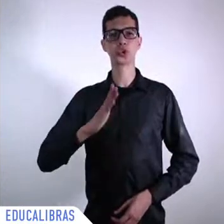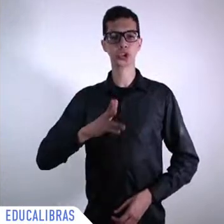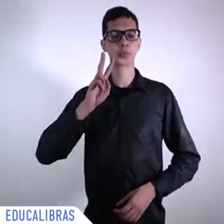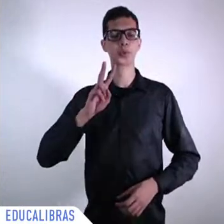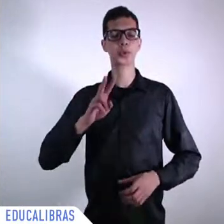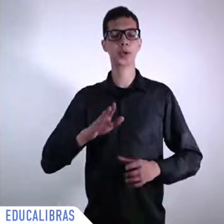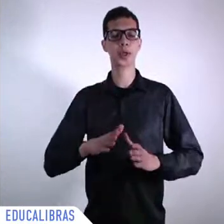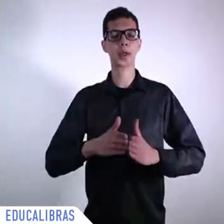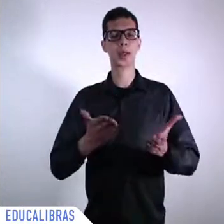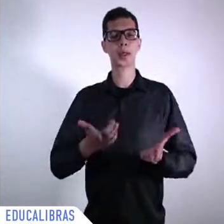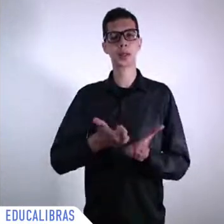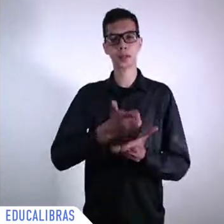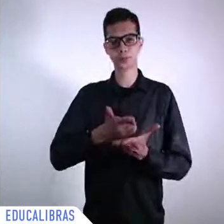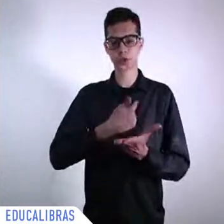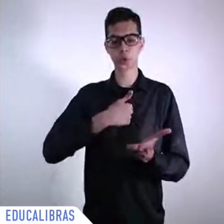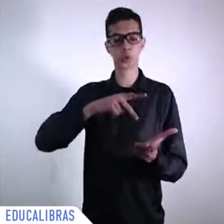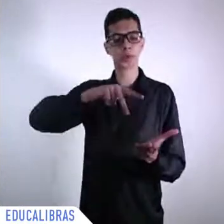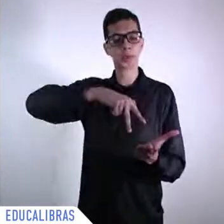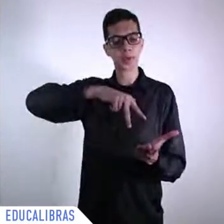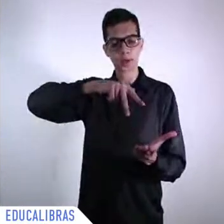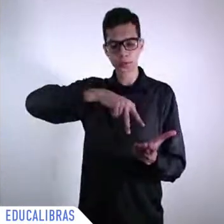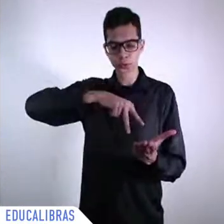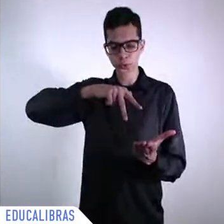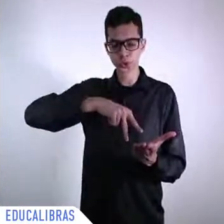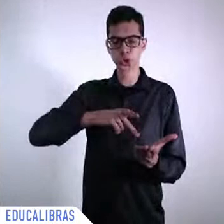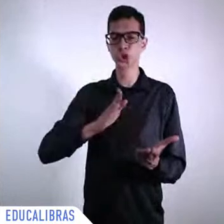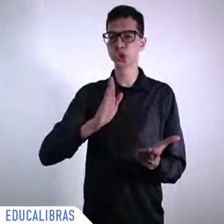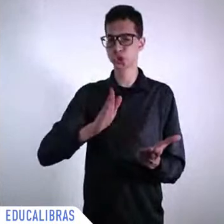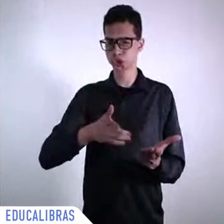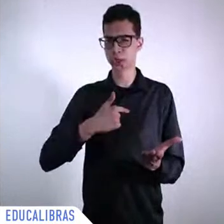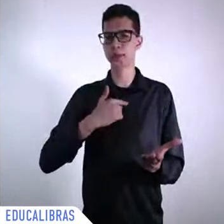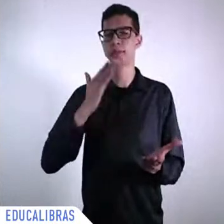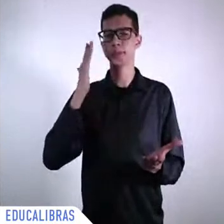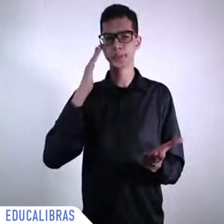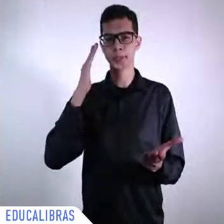Brazil as well because he died in Brazil Stefan Zweig in which he said